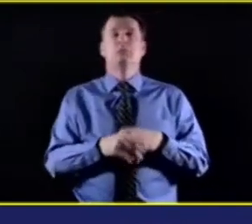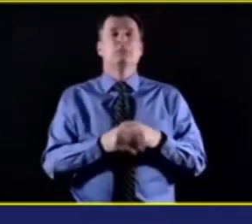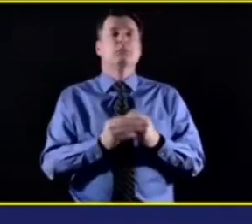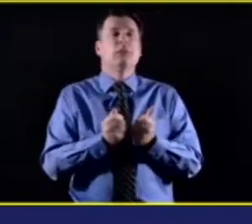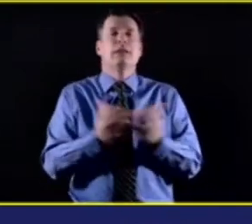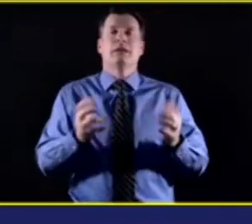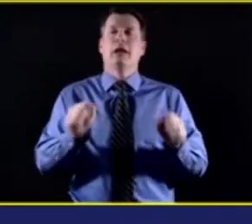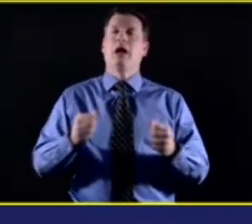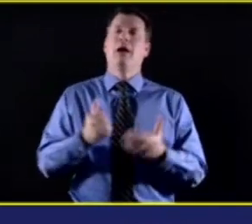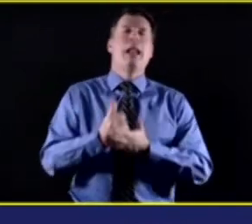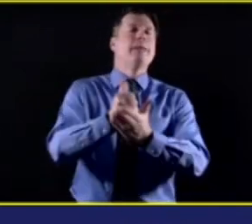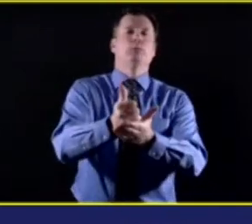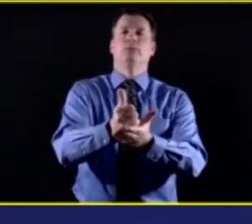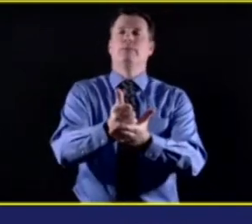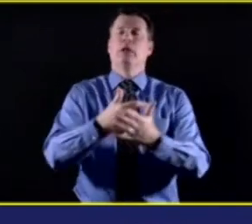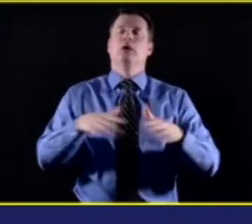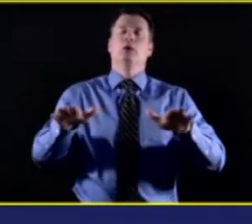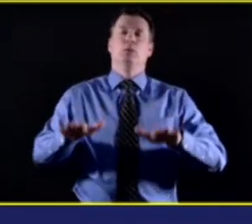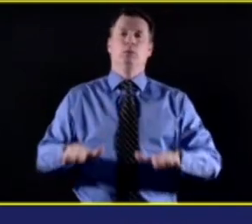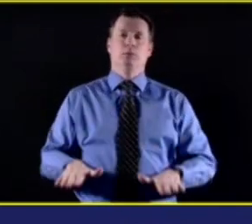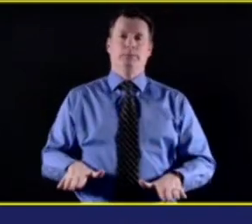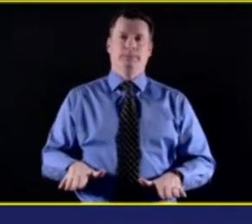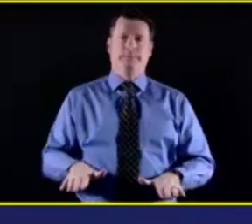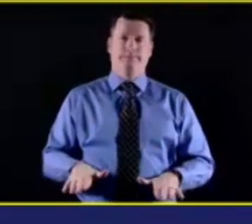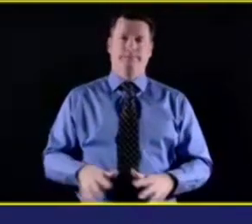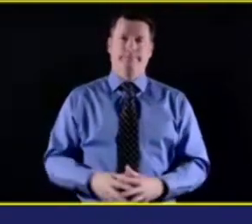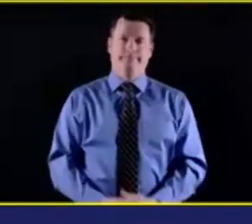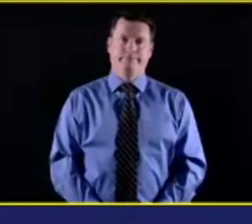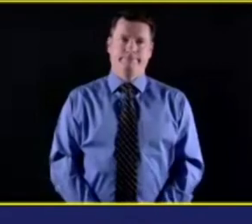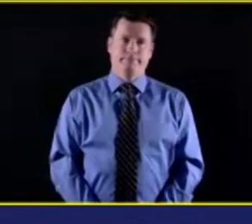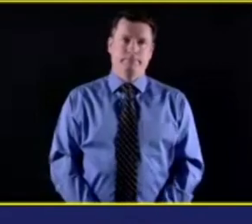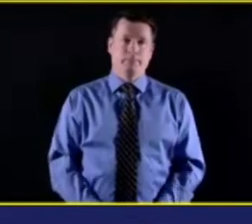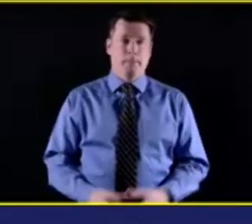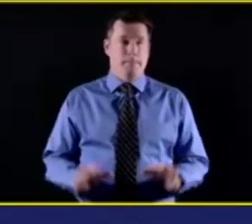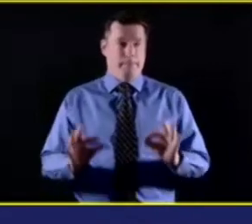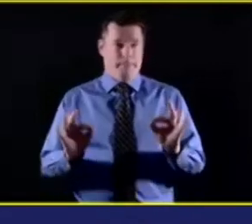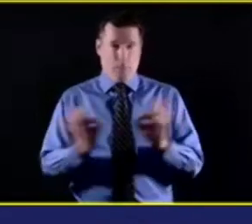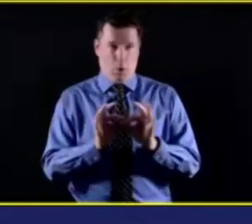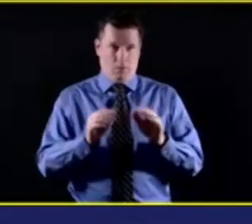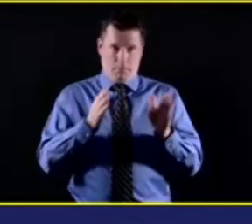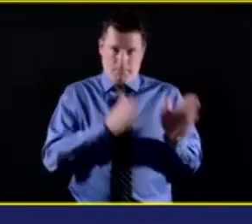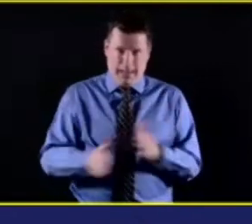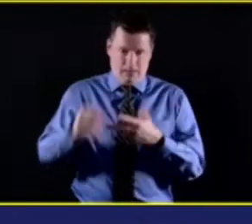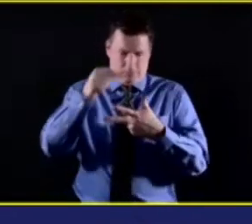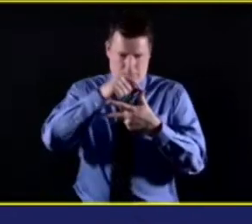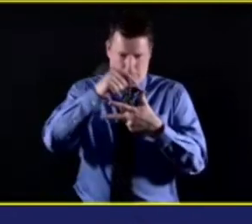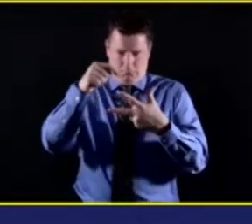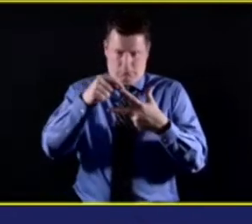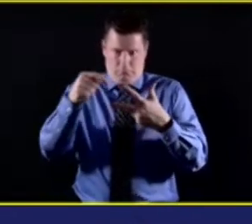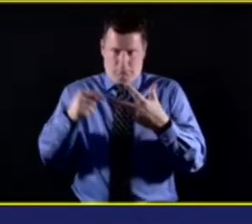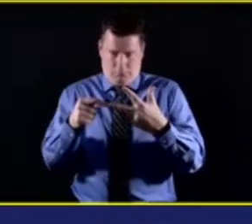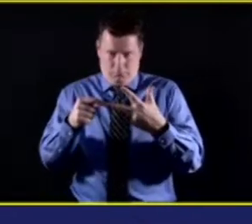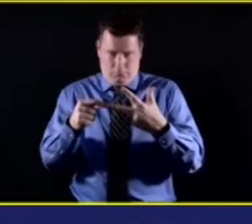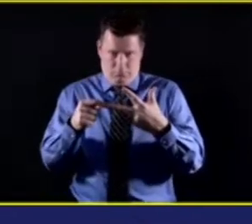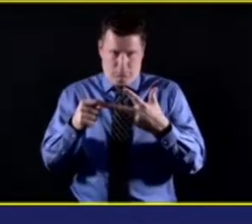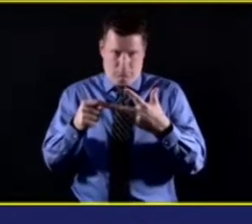of connection with other people. And if we can plan for that, then we'll all be, uh, probably better off.